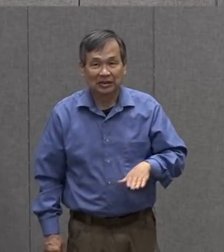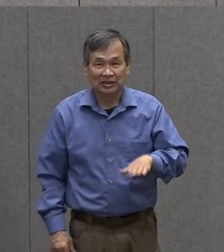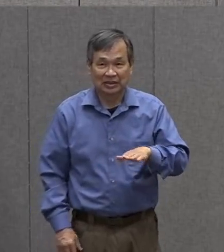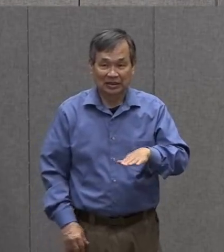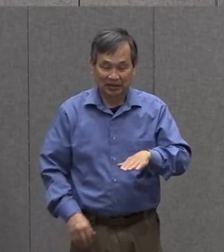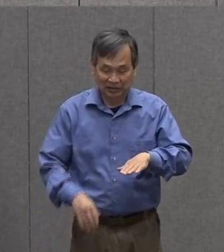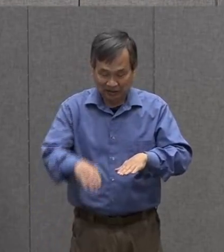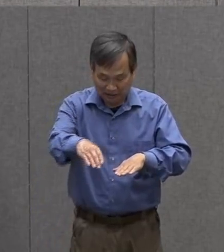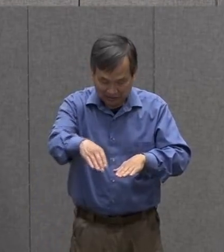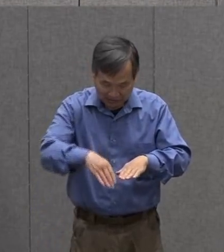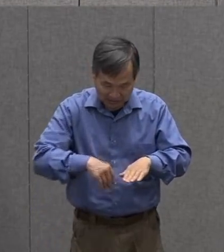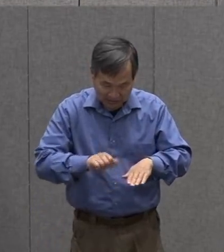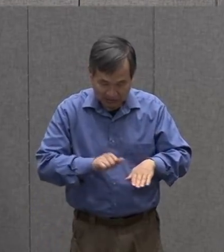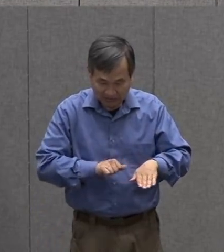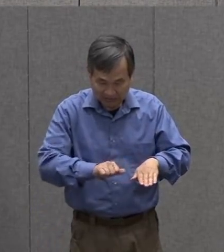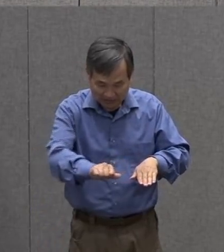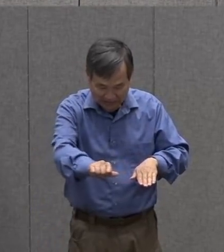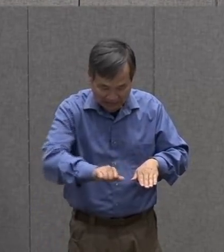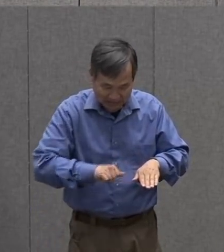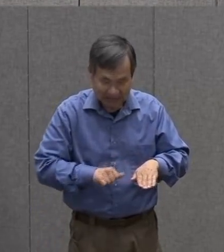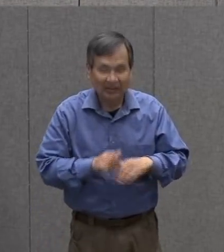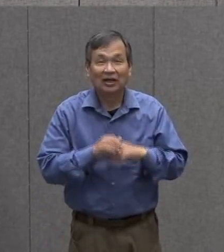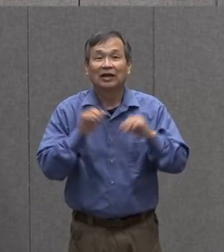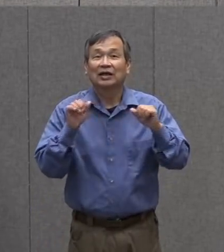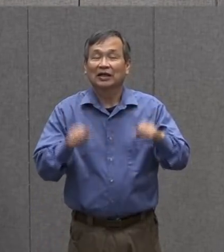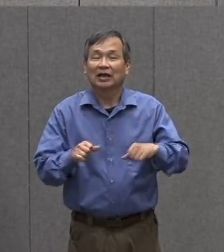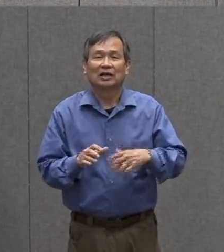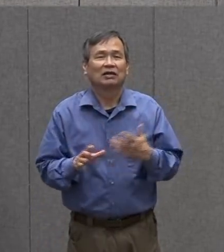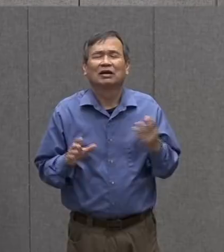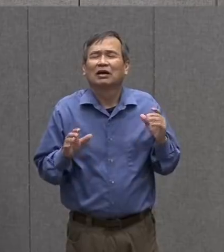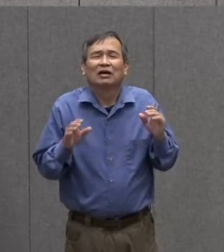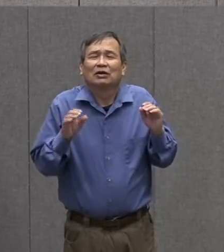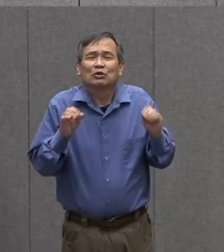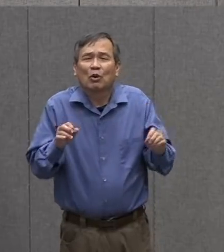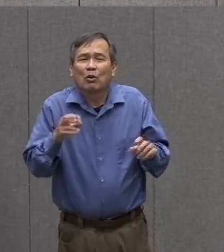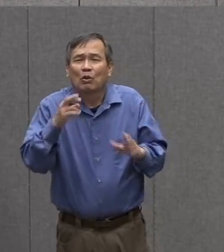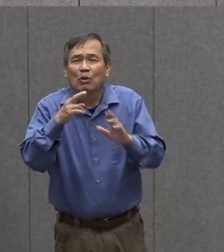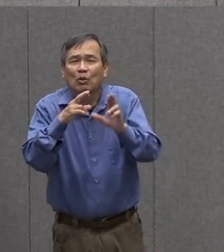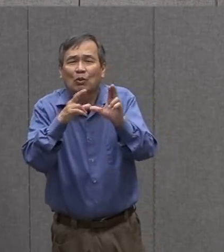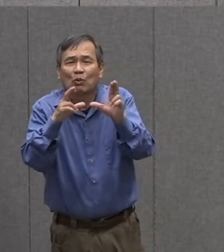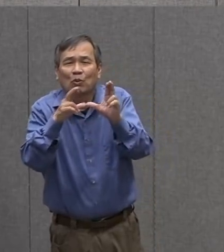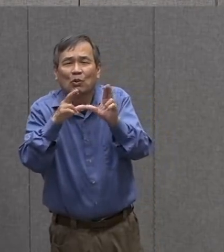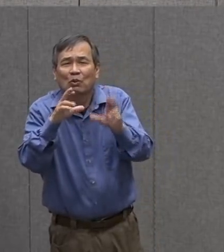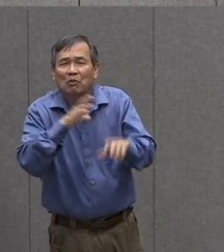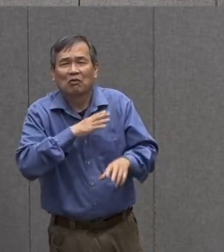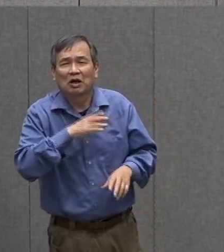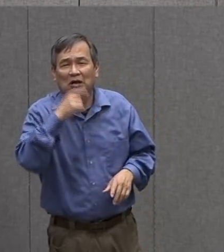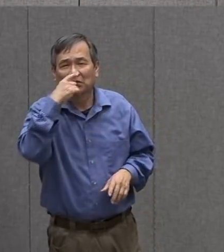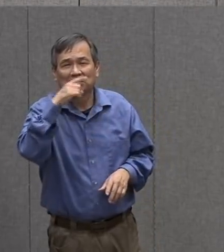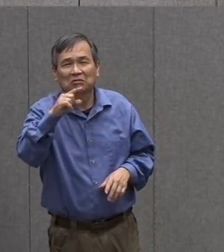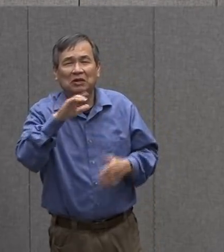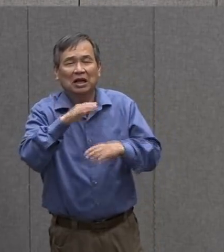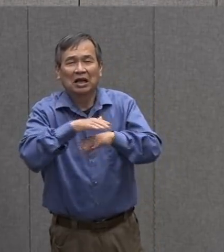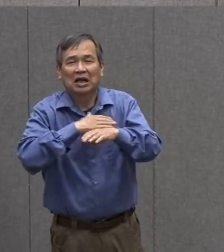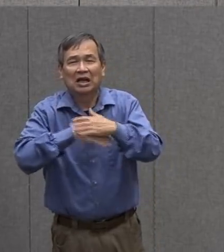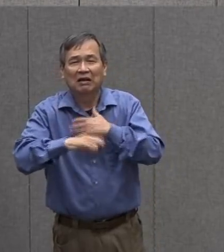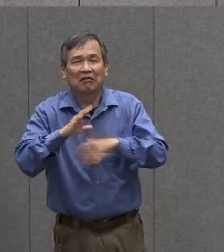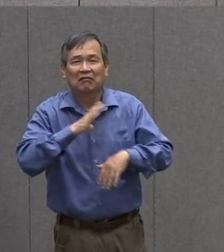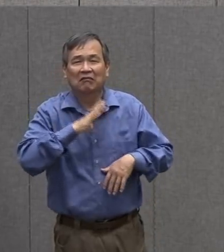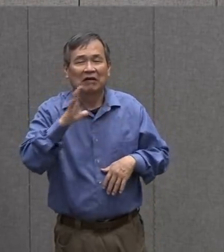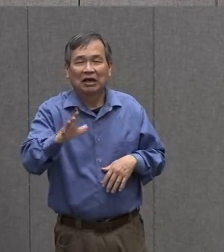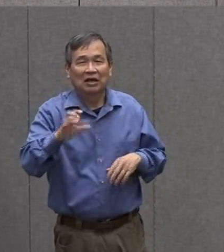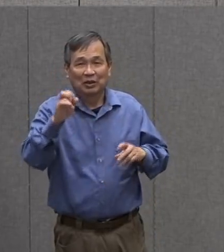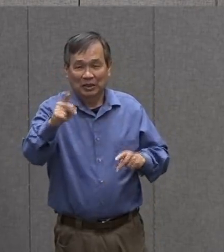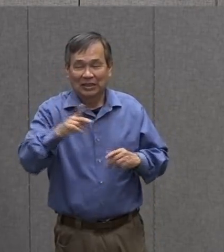up and down your paper if you don't have a ruler that's okay your hand works just great all right